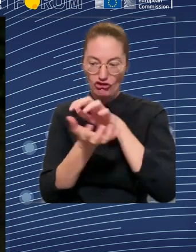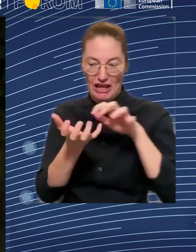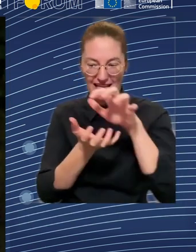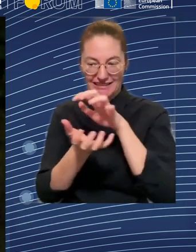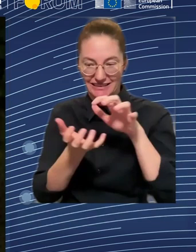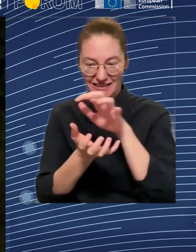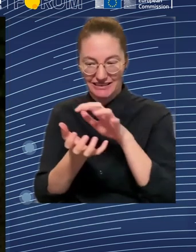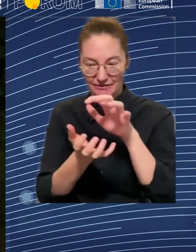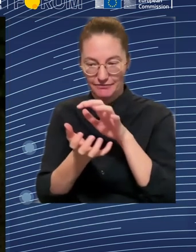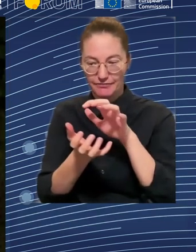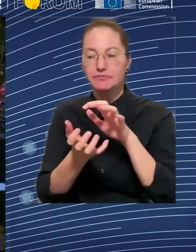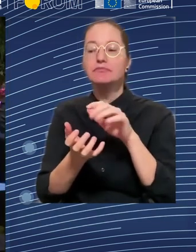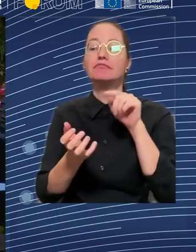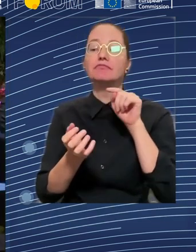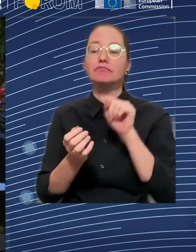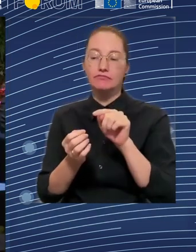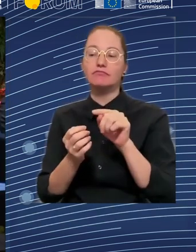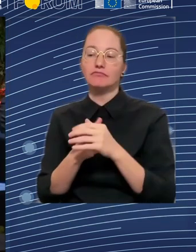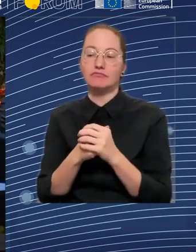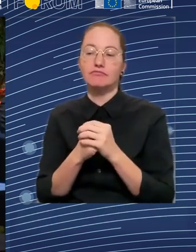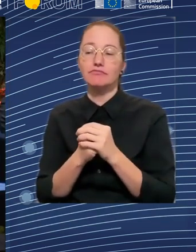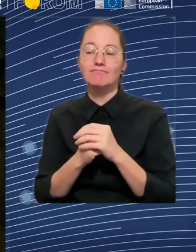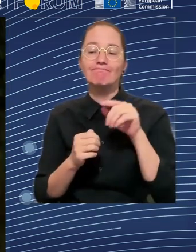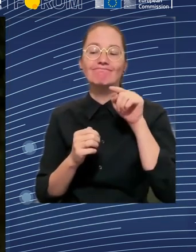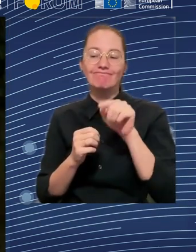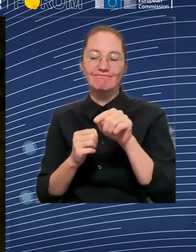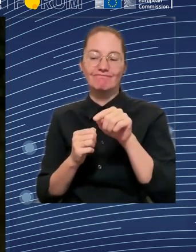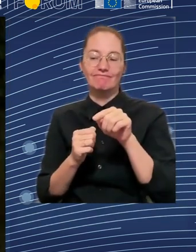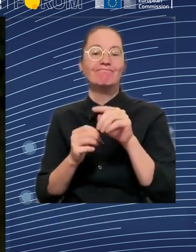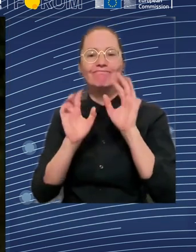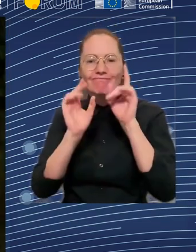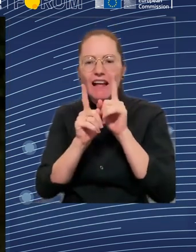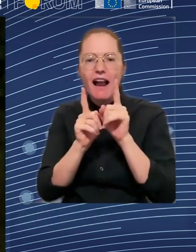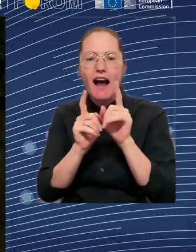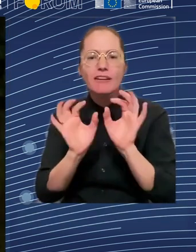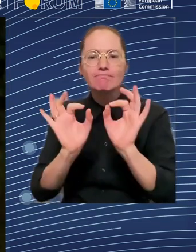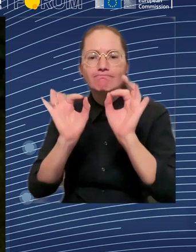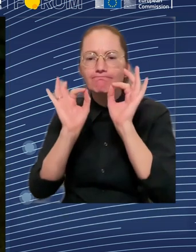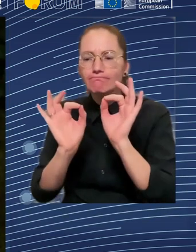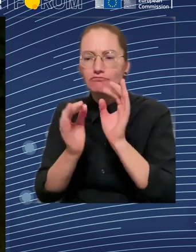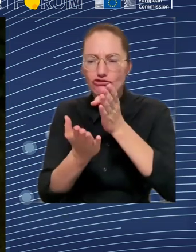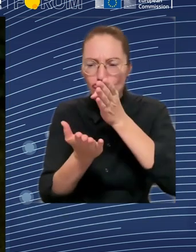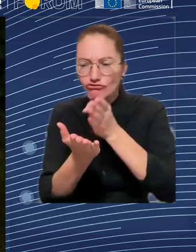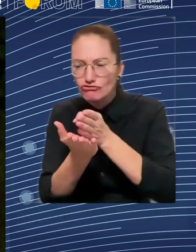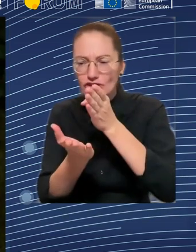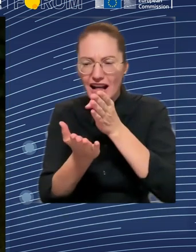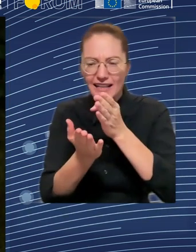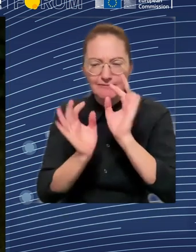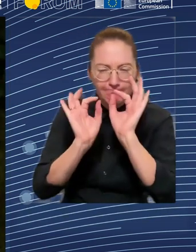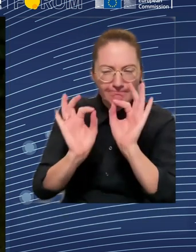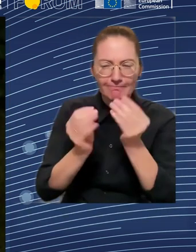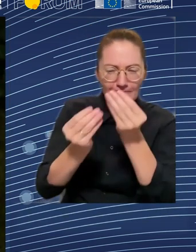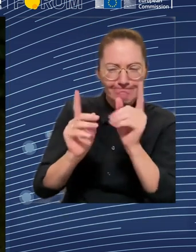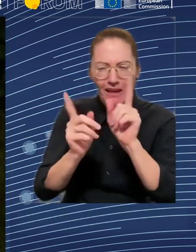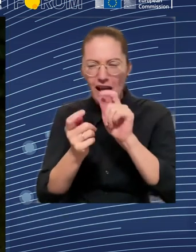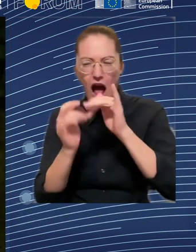So, and now I'll come to my sort of last thing here. It's that what I think is that during major social